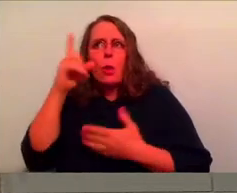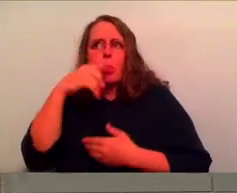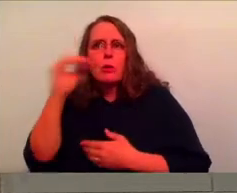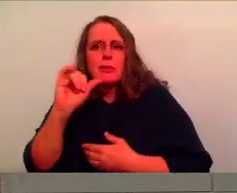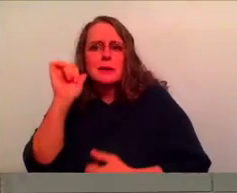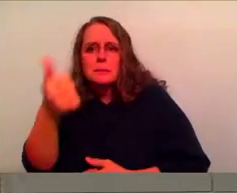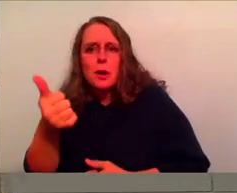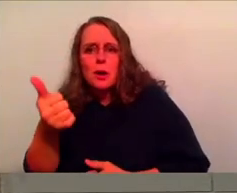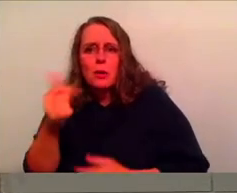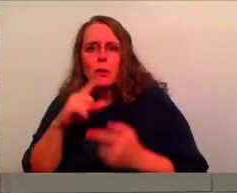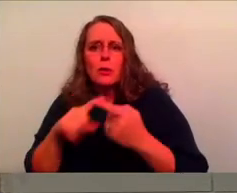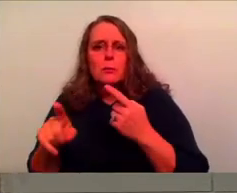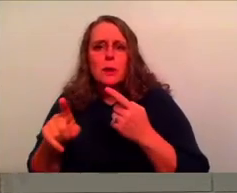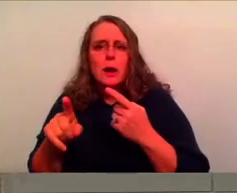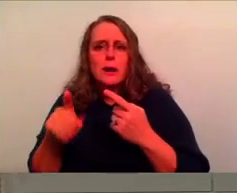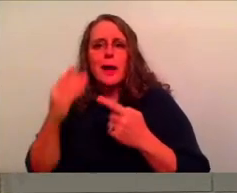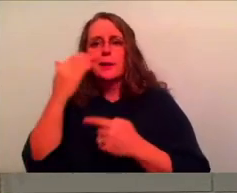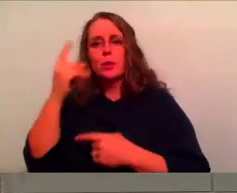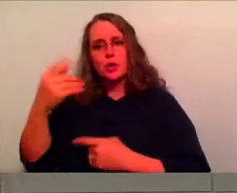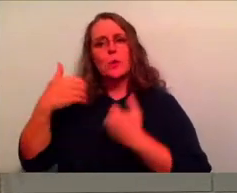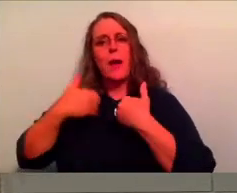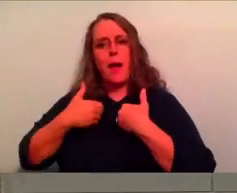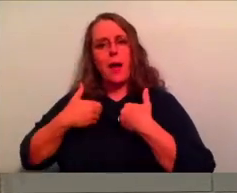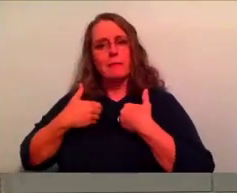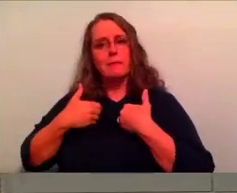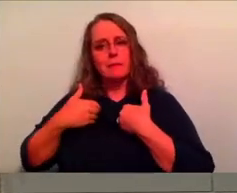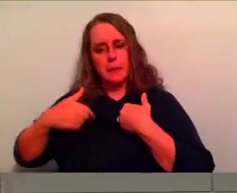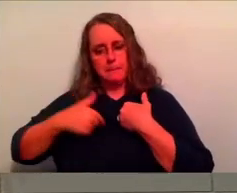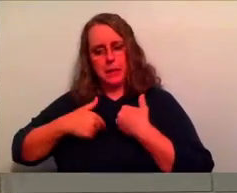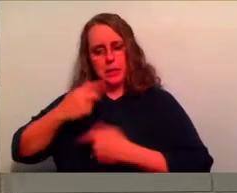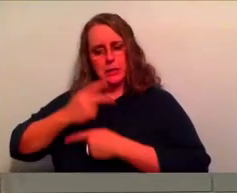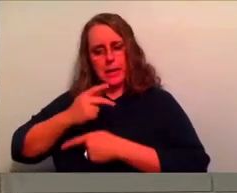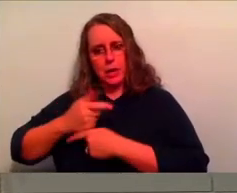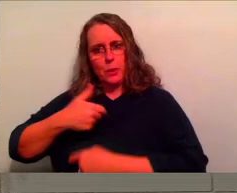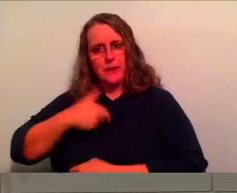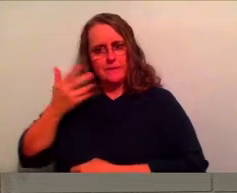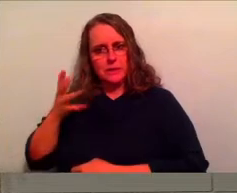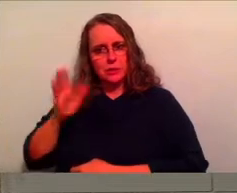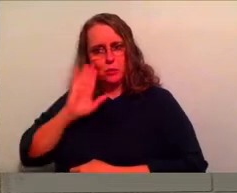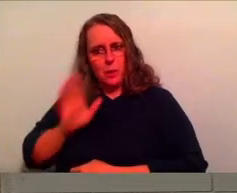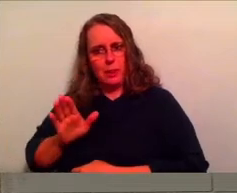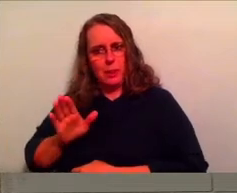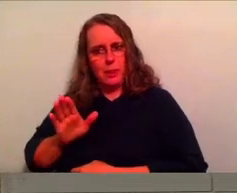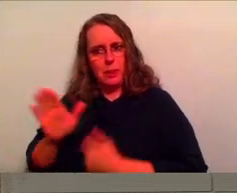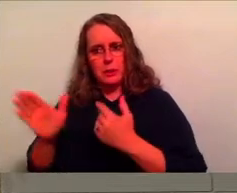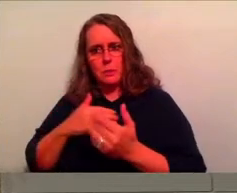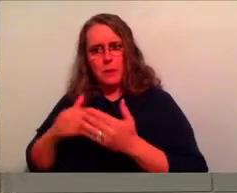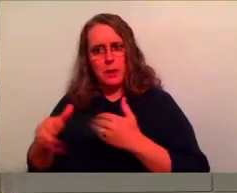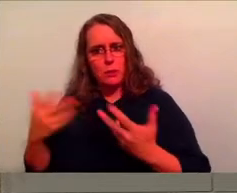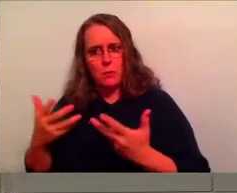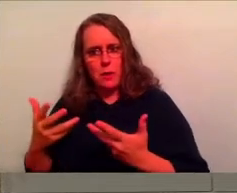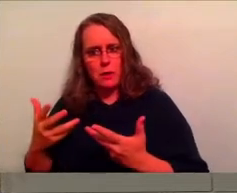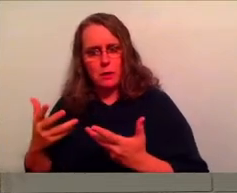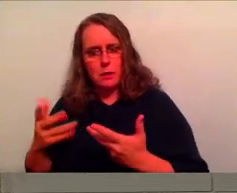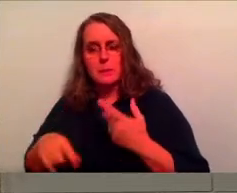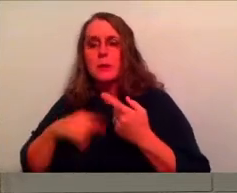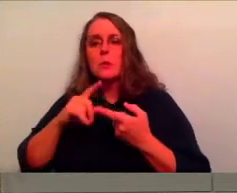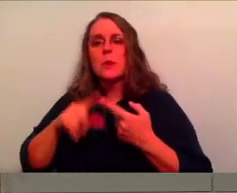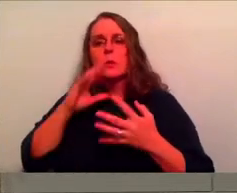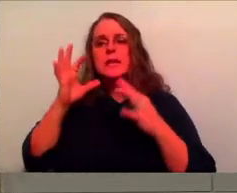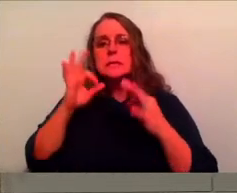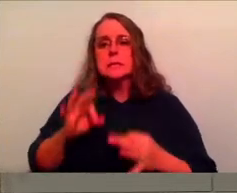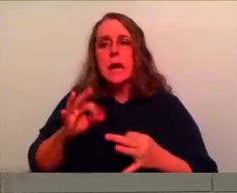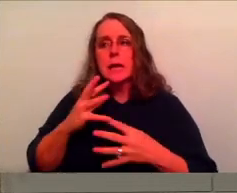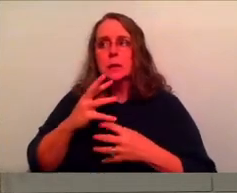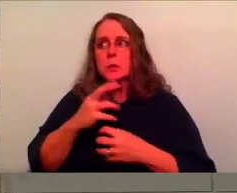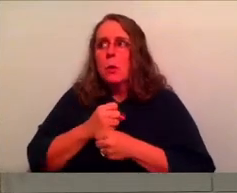out, but I know you've got me. I know that you're going to take care of me no matter what. Right. But when we decide to cling or when, when we allow